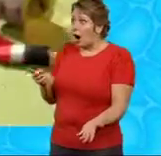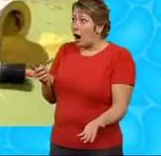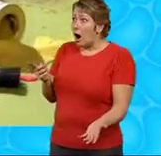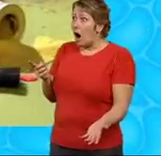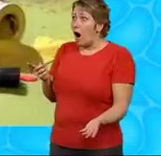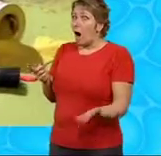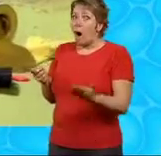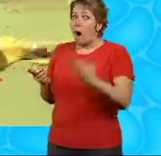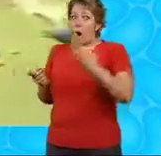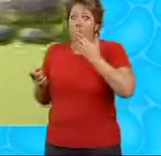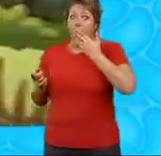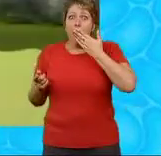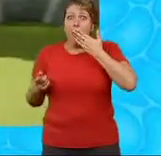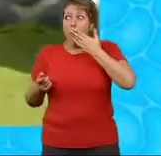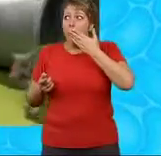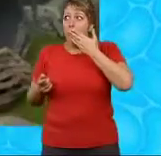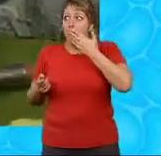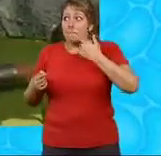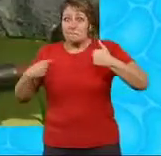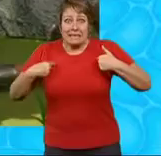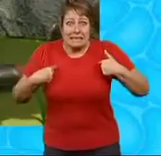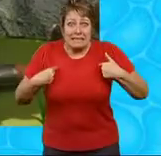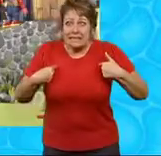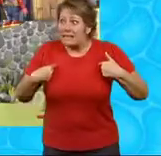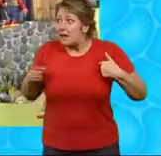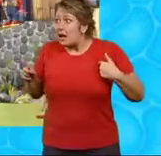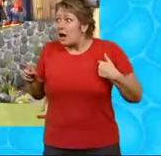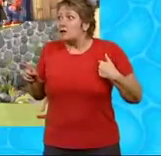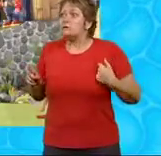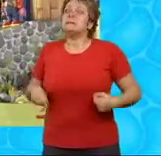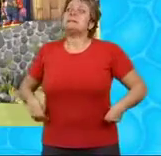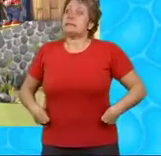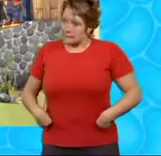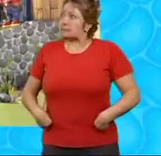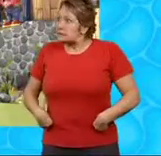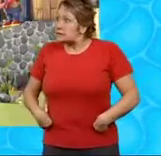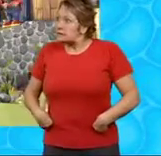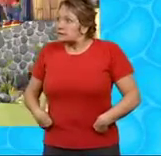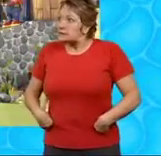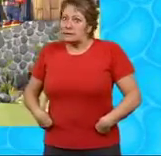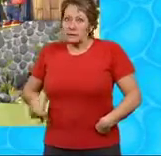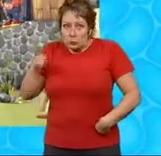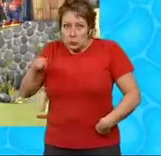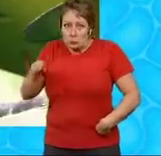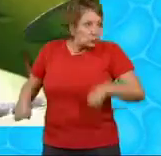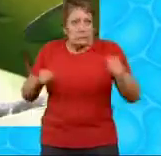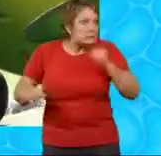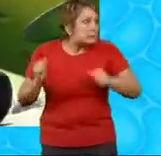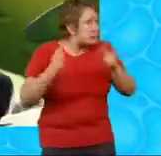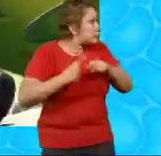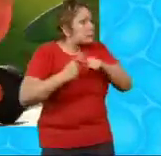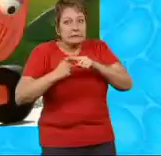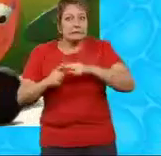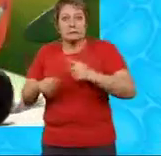Oh, no! Did I do that, Bob? Yes, you did, Dizzy With all your rushing around Oh,